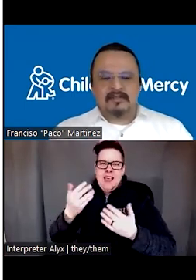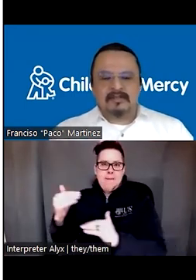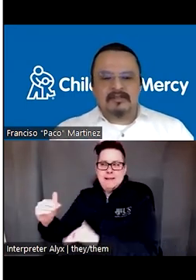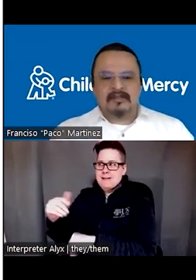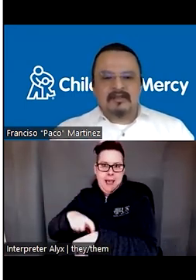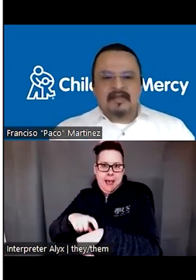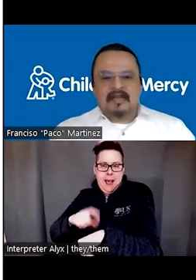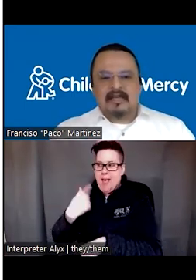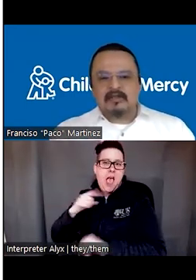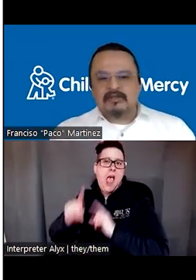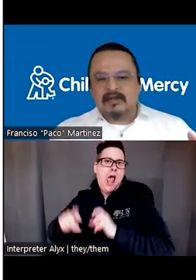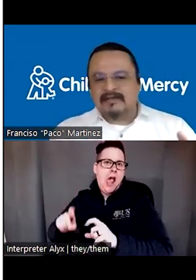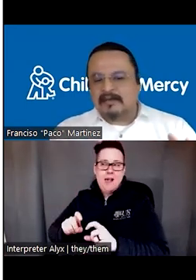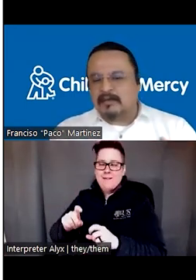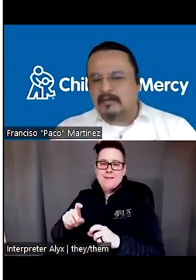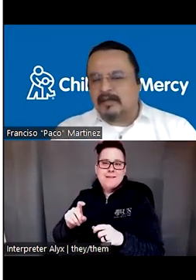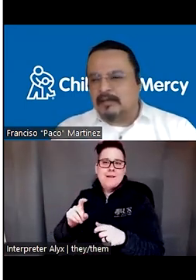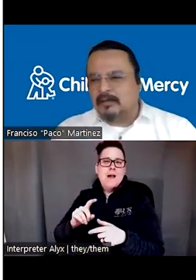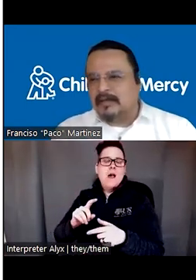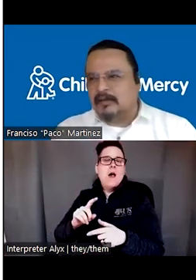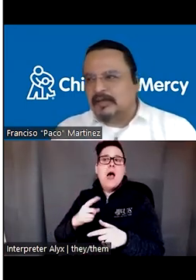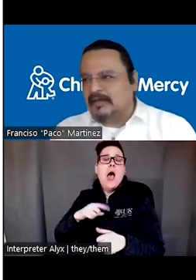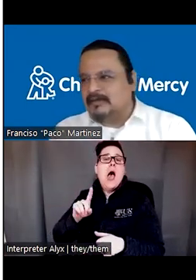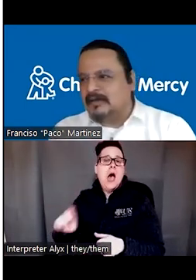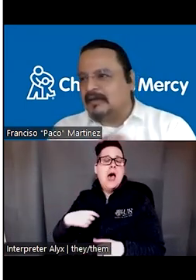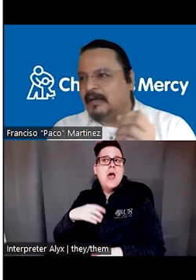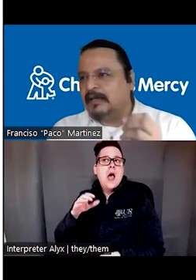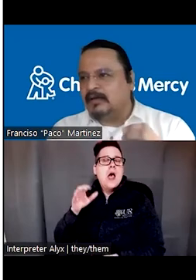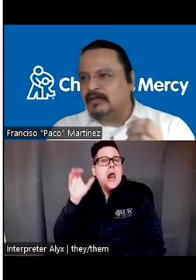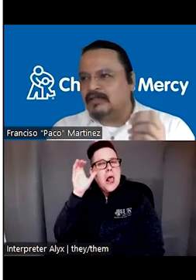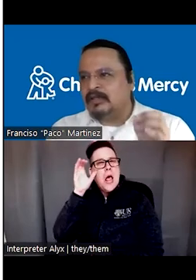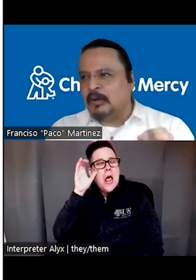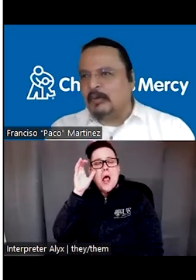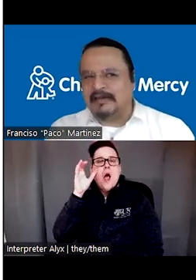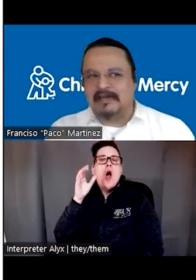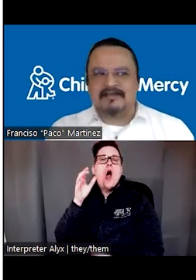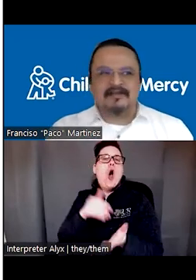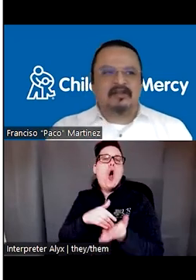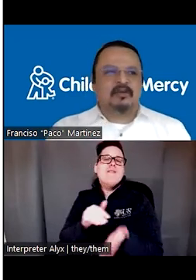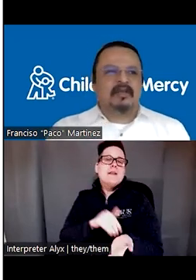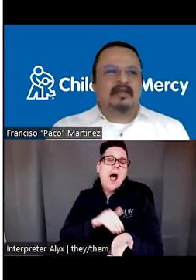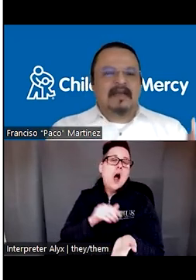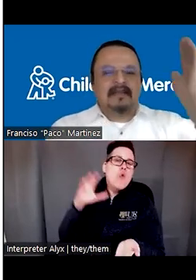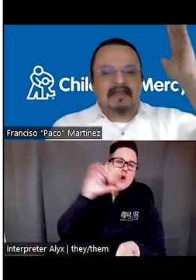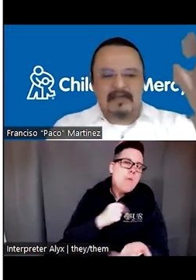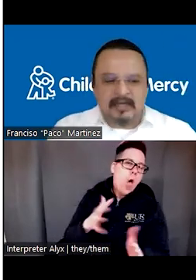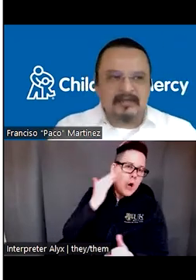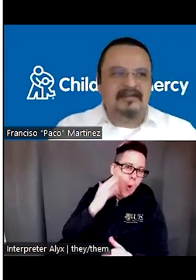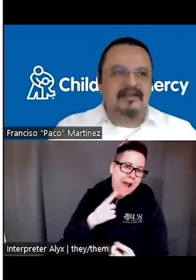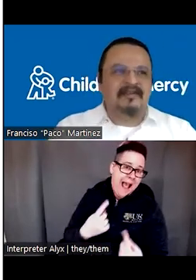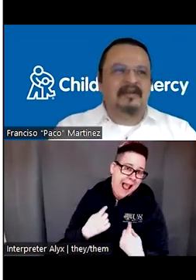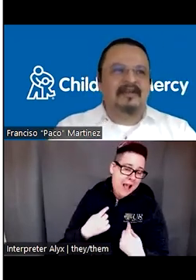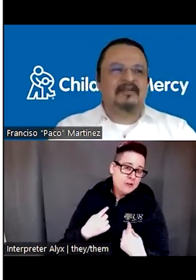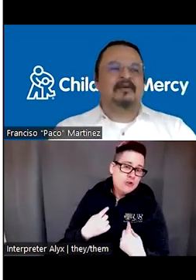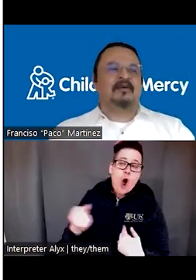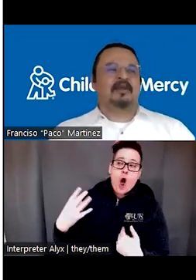questions. And you start listening to the, to the, to the answer, like many doctors know what the answer is going to be. And they cut